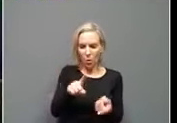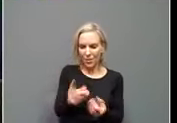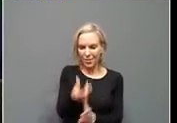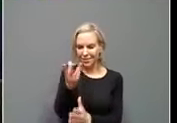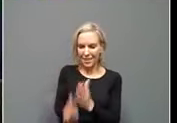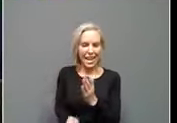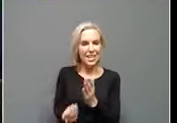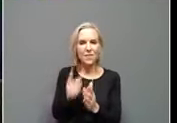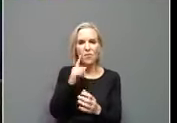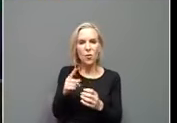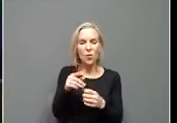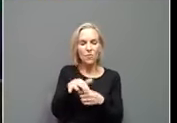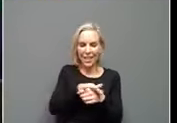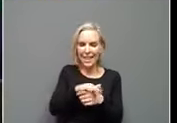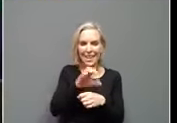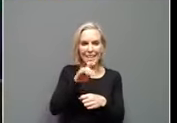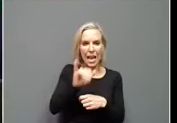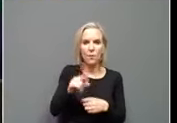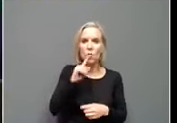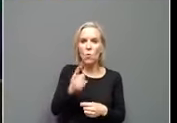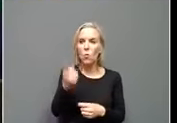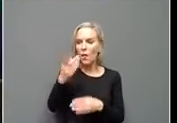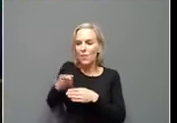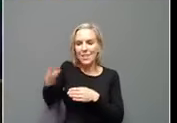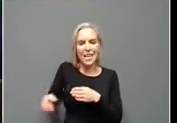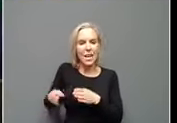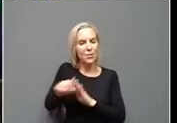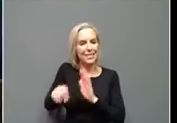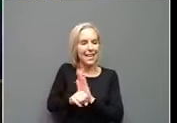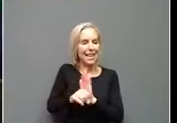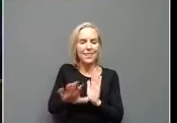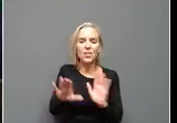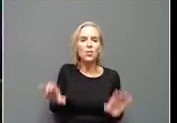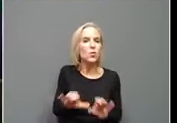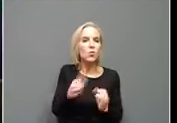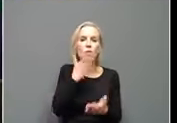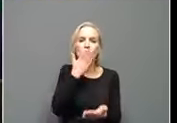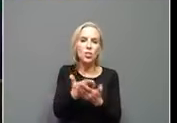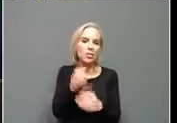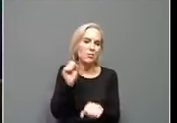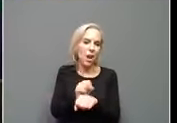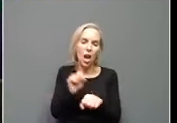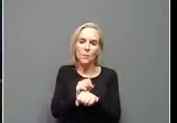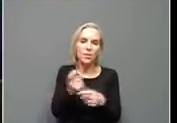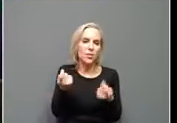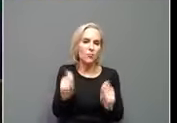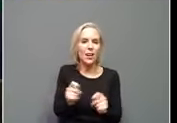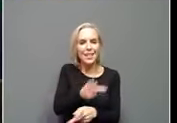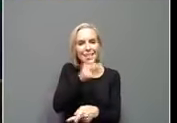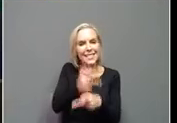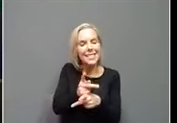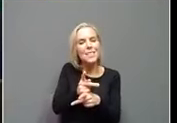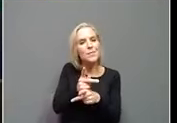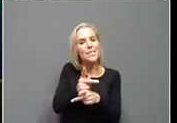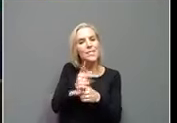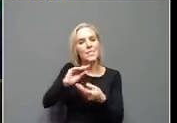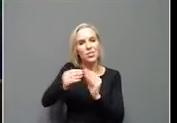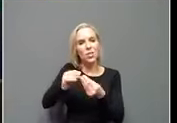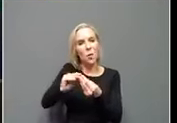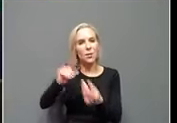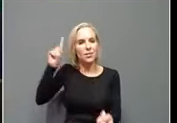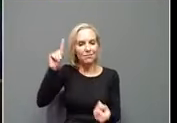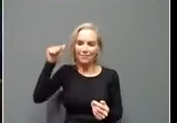but one of our neighboring states, uh, doing a good job in trying to keep cases down. First state to